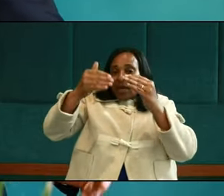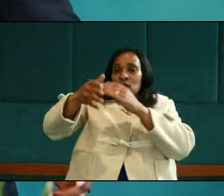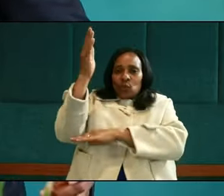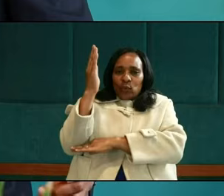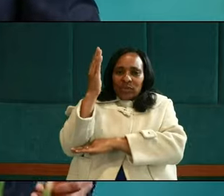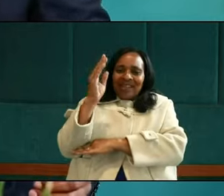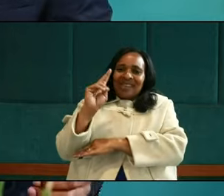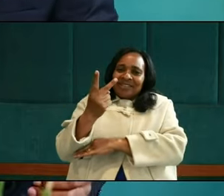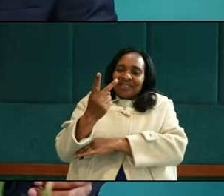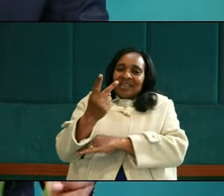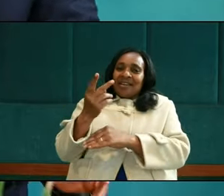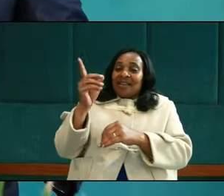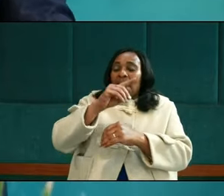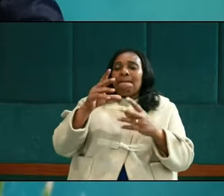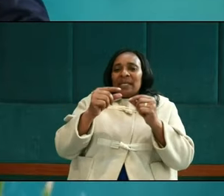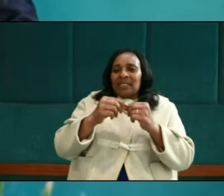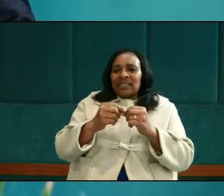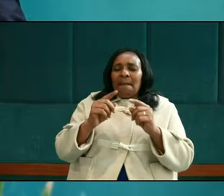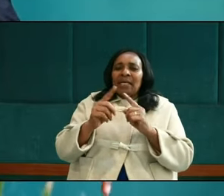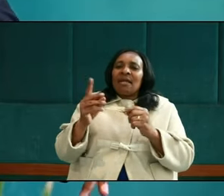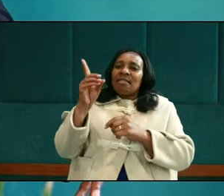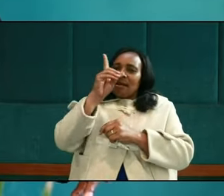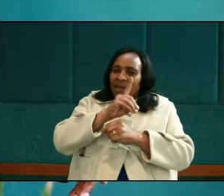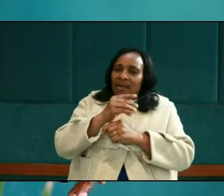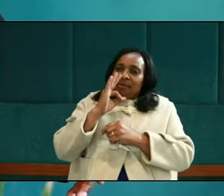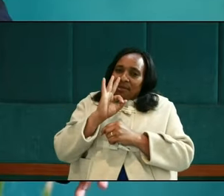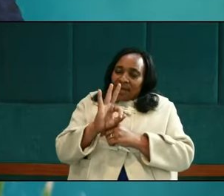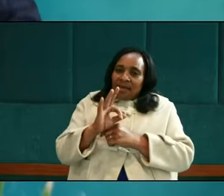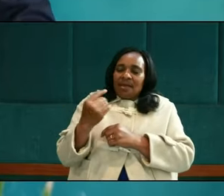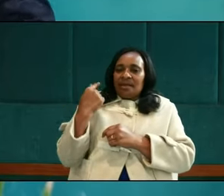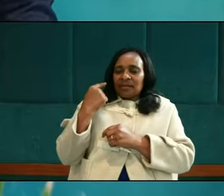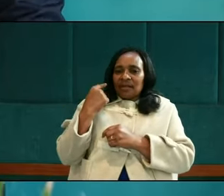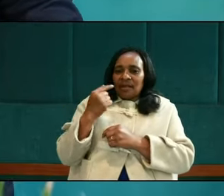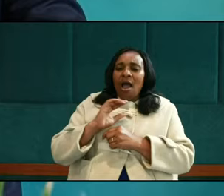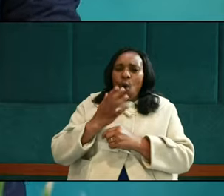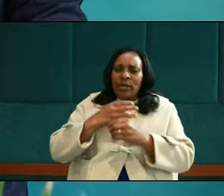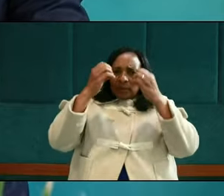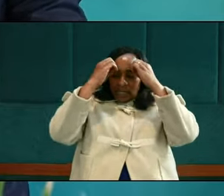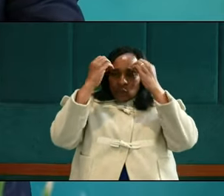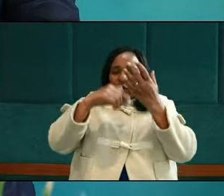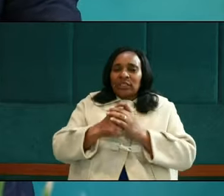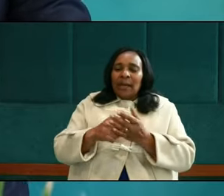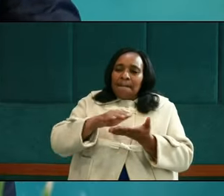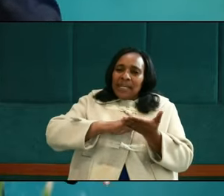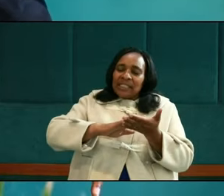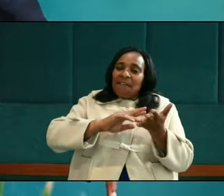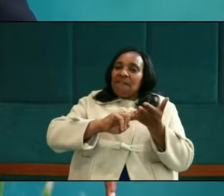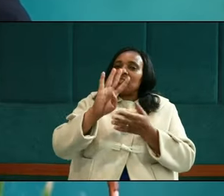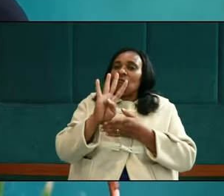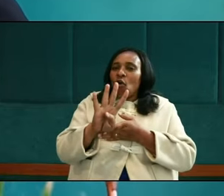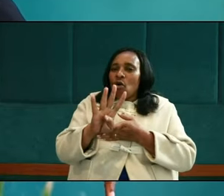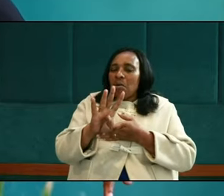the second day's message. Then on day 3, which was on yesterday, our study was based on verse 4 of